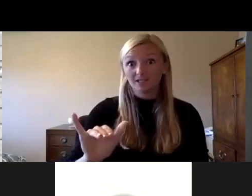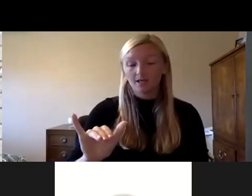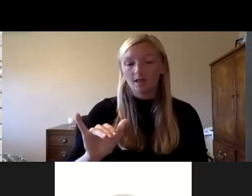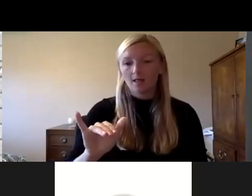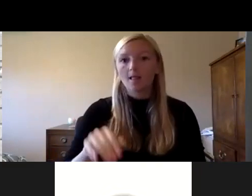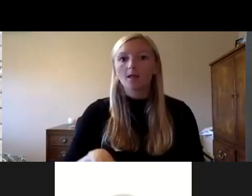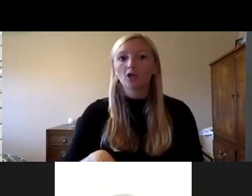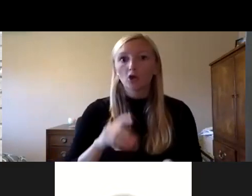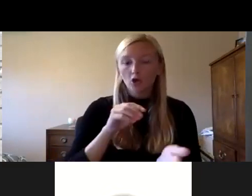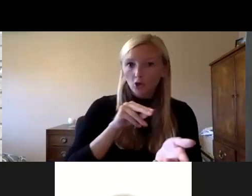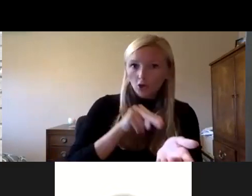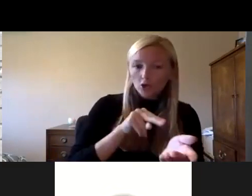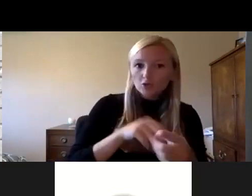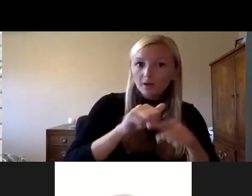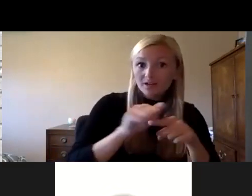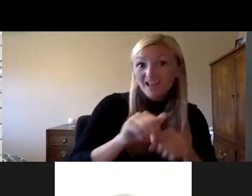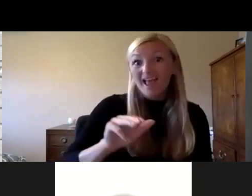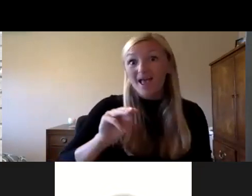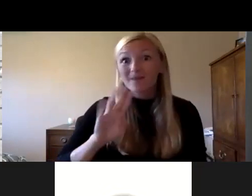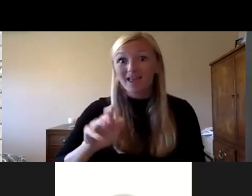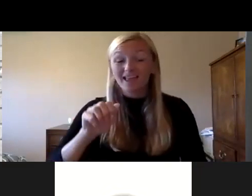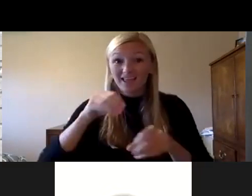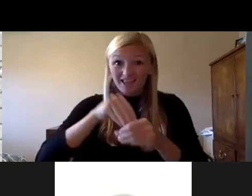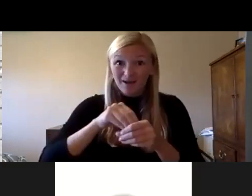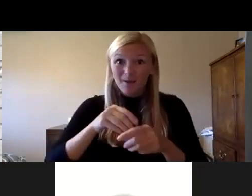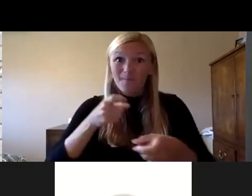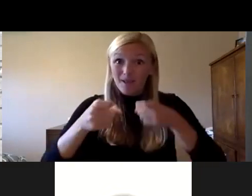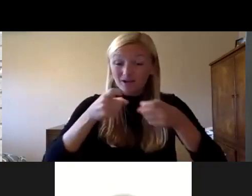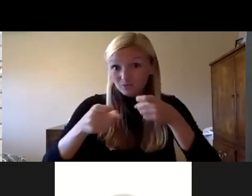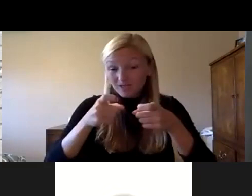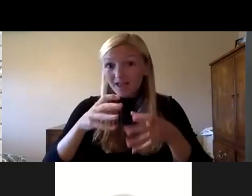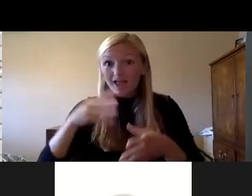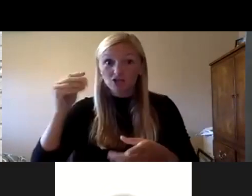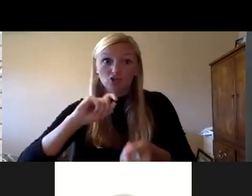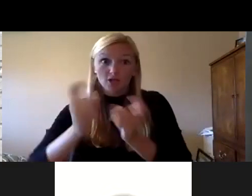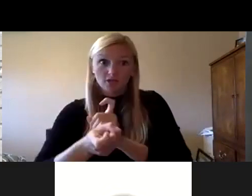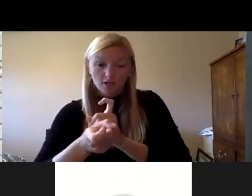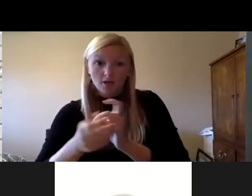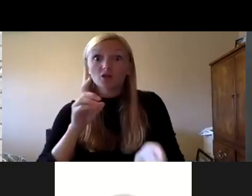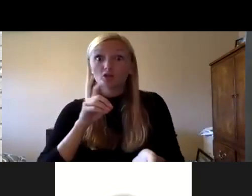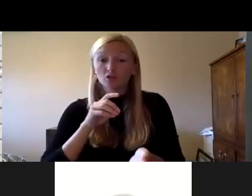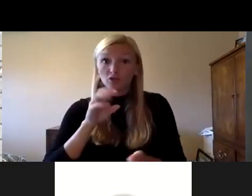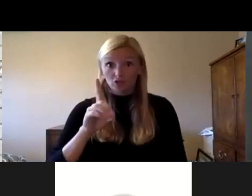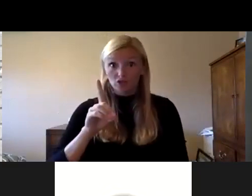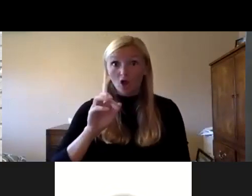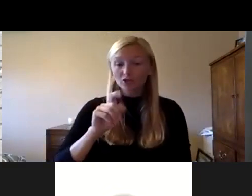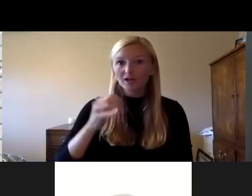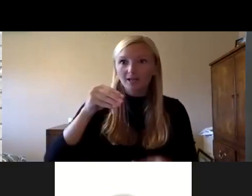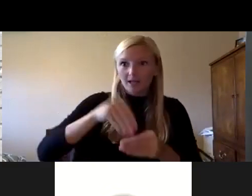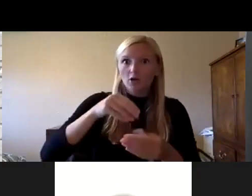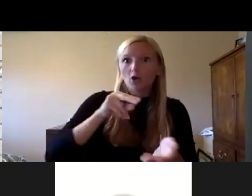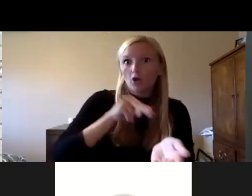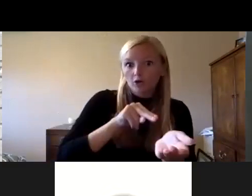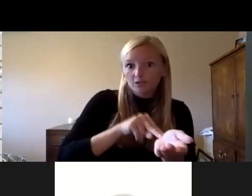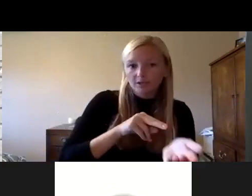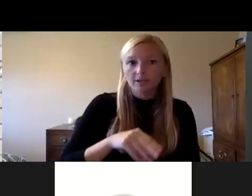practitioner with an mba in management and change and a doctorate in nursing that focus in design thinking